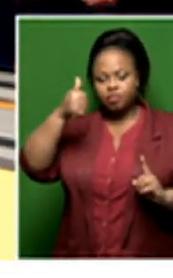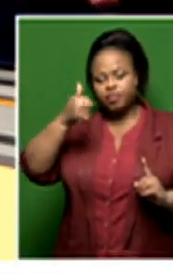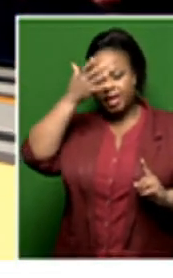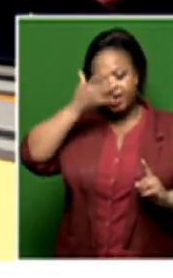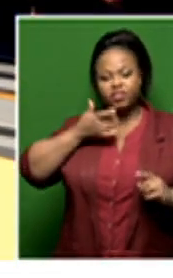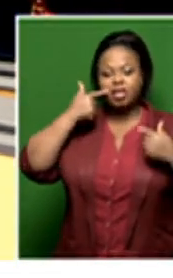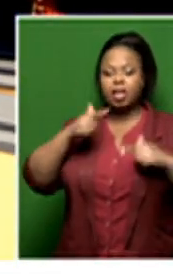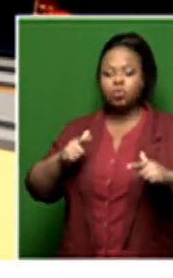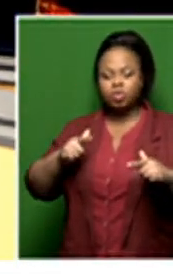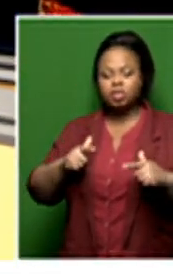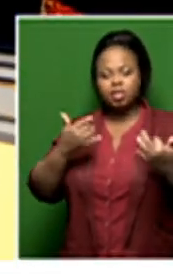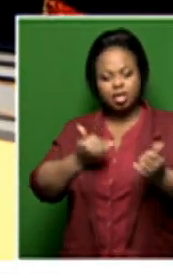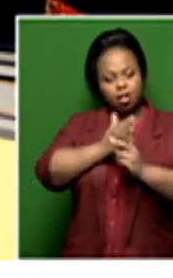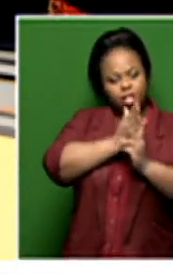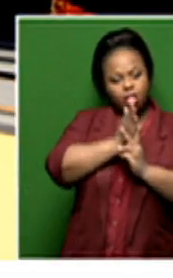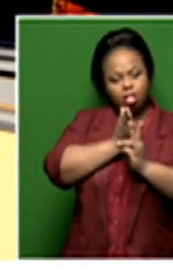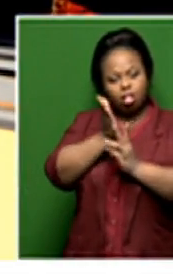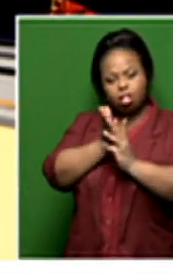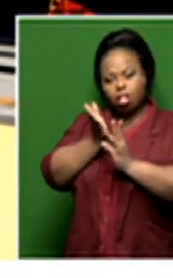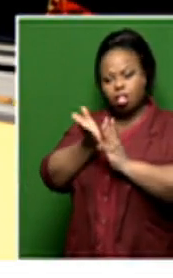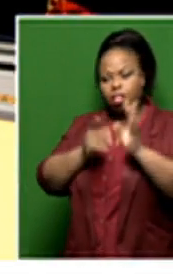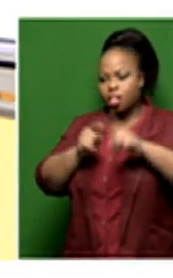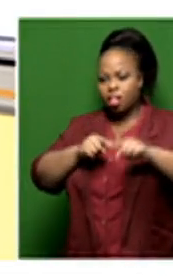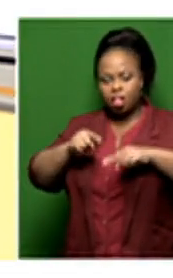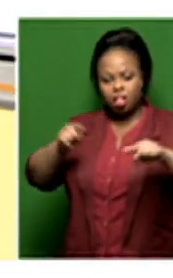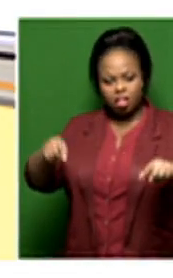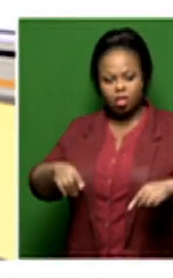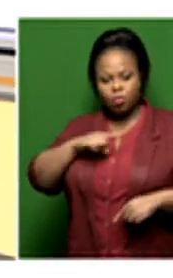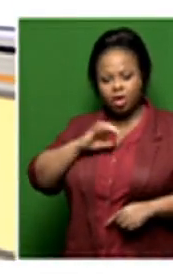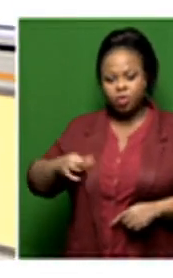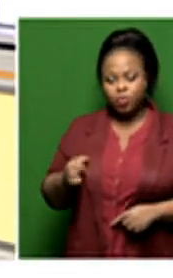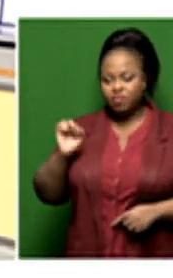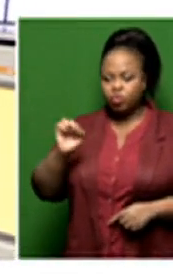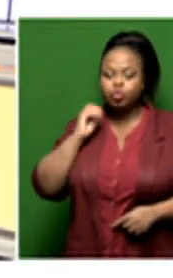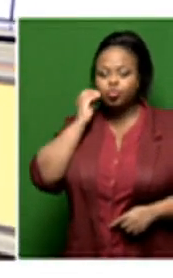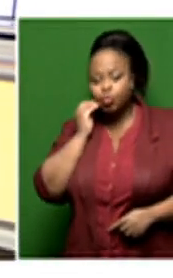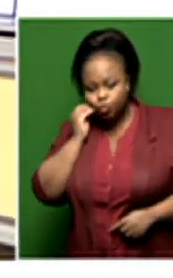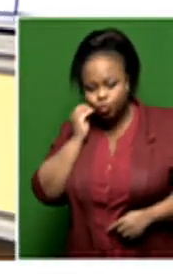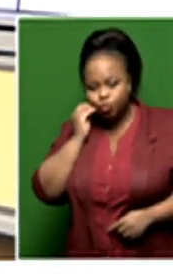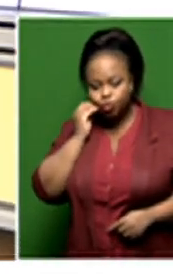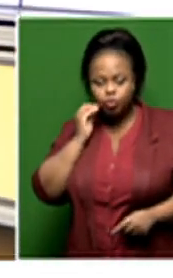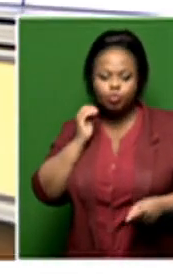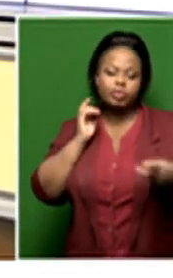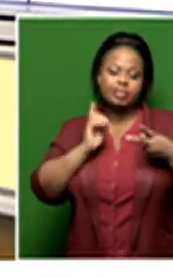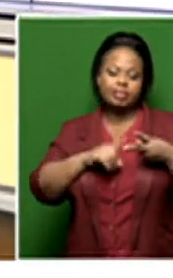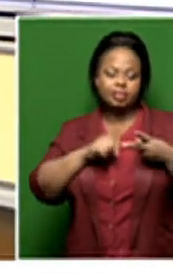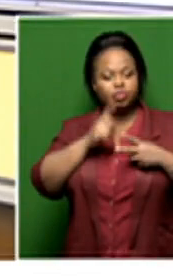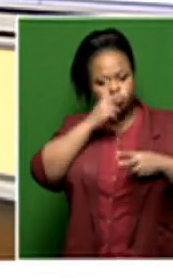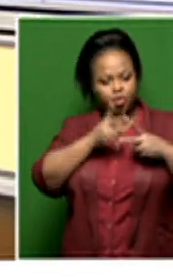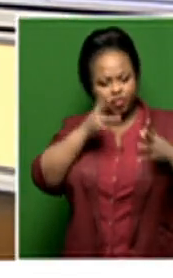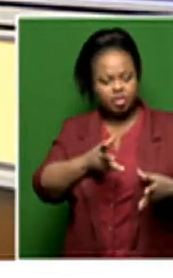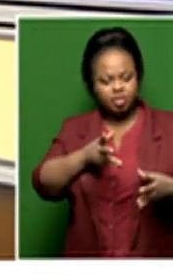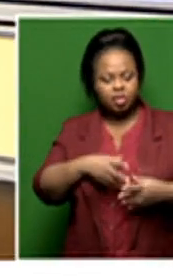exposed him to several African languages. Two, his wife was a Musoto. So he, professor